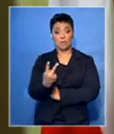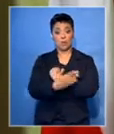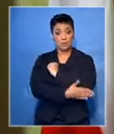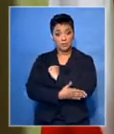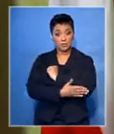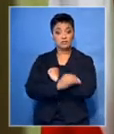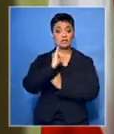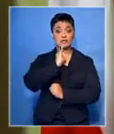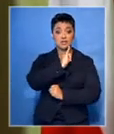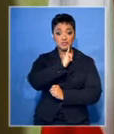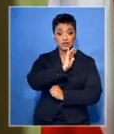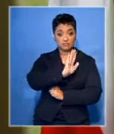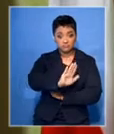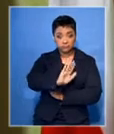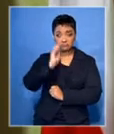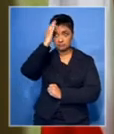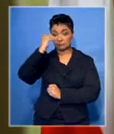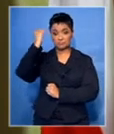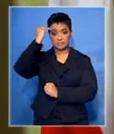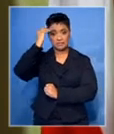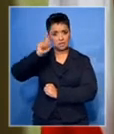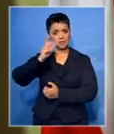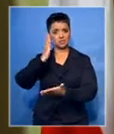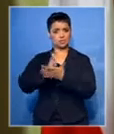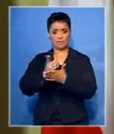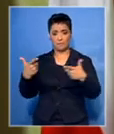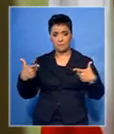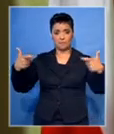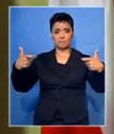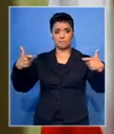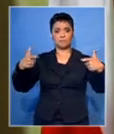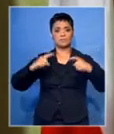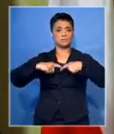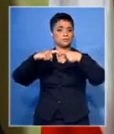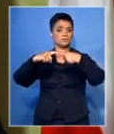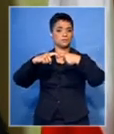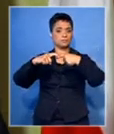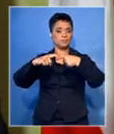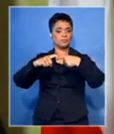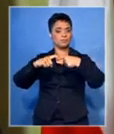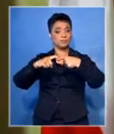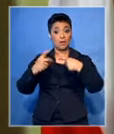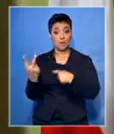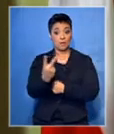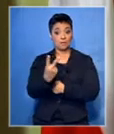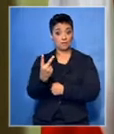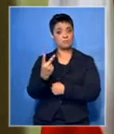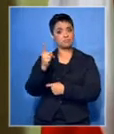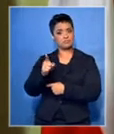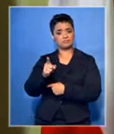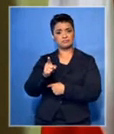to an immediate ceasefire and to work towards